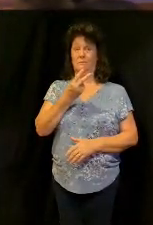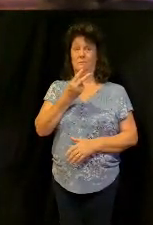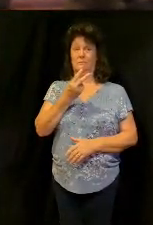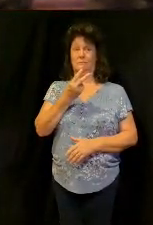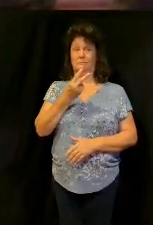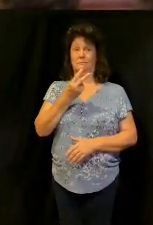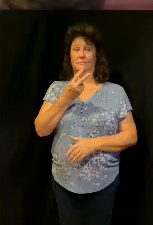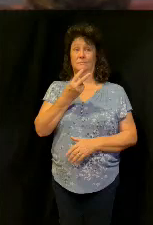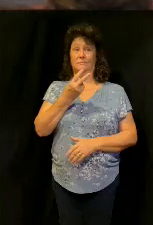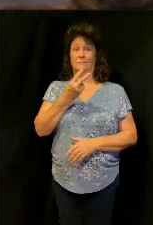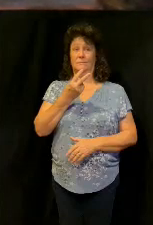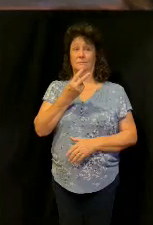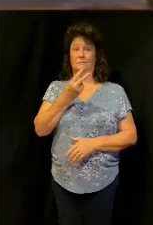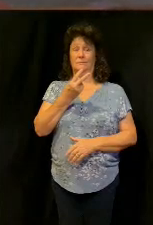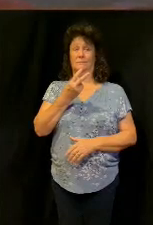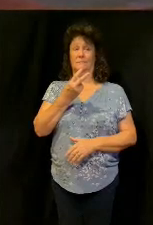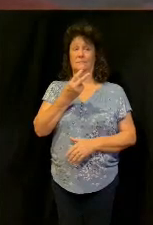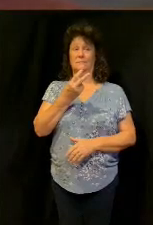do you see the parallel